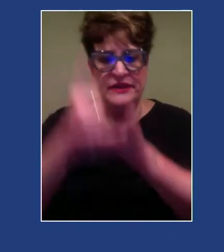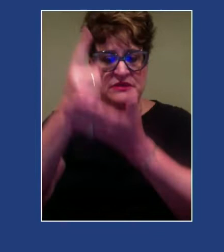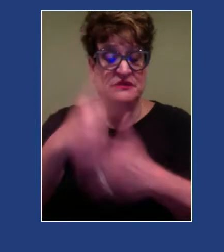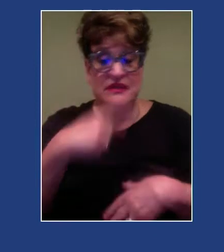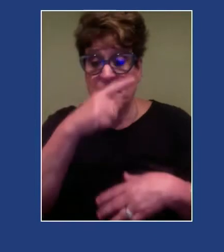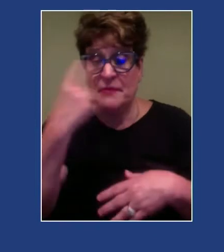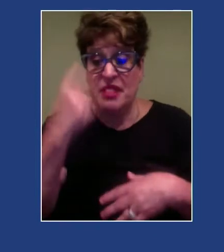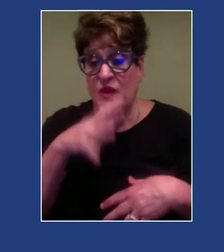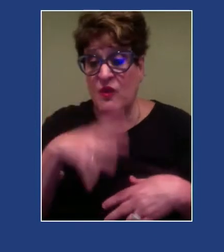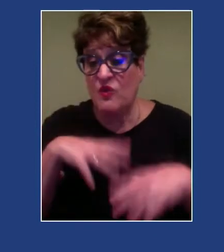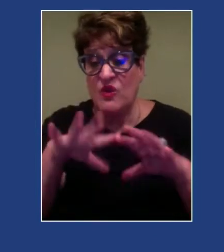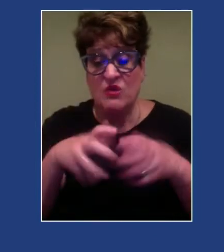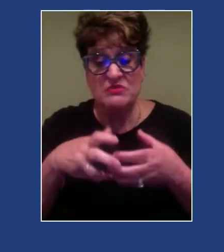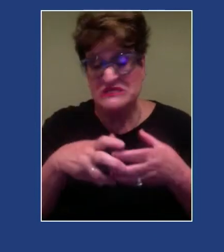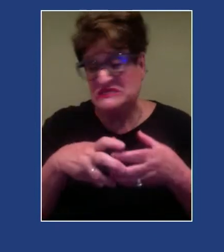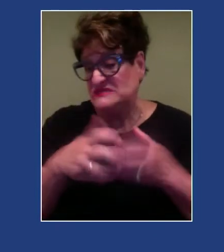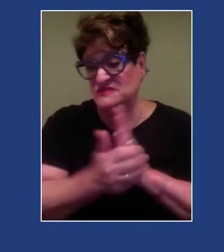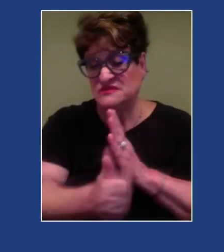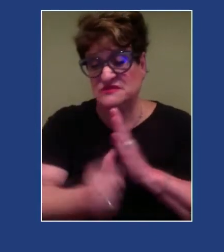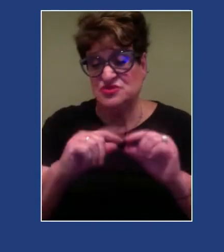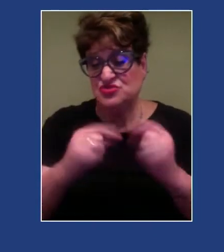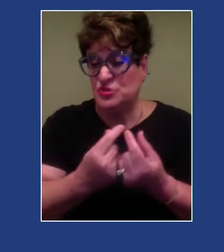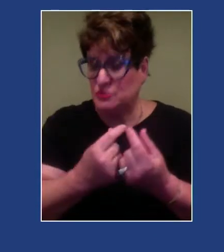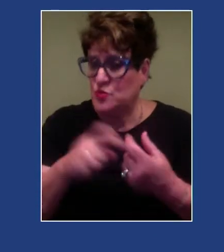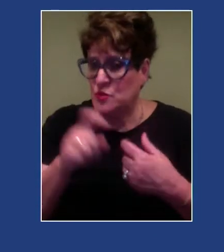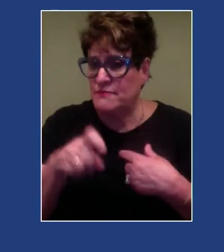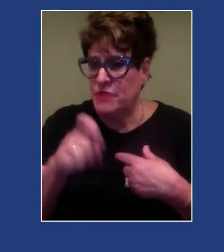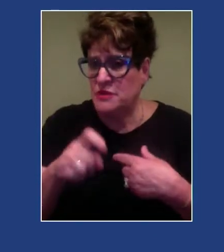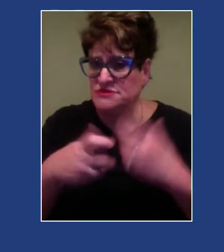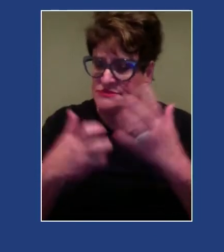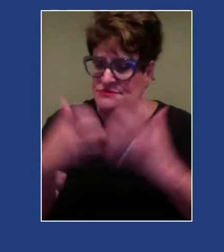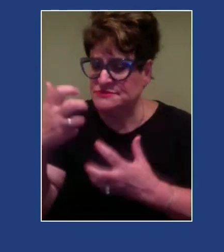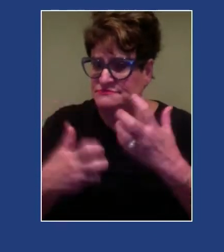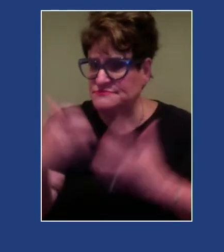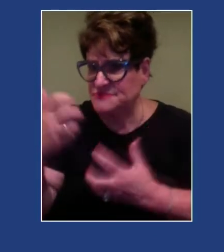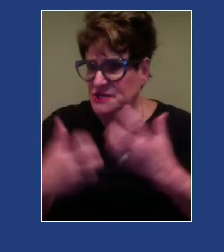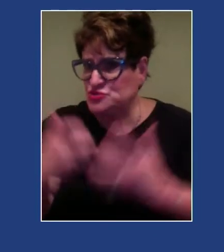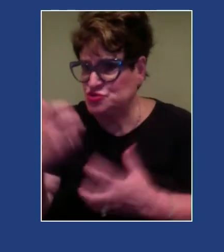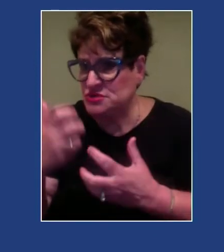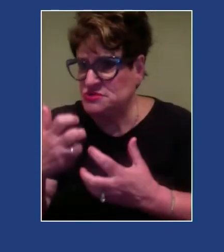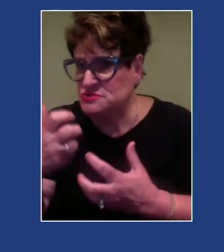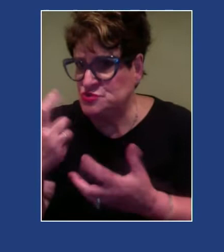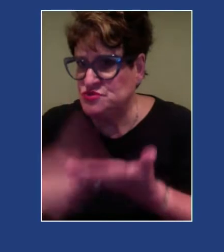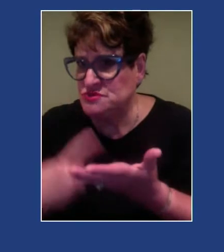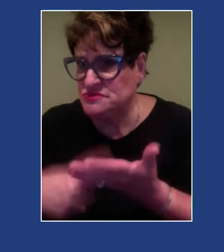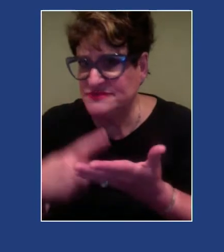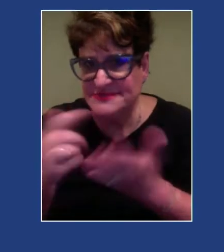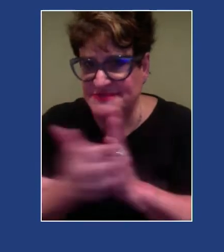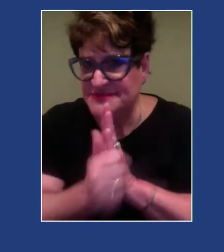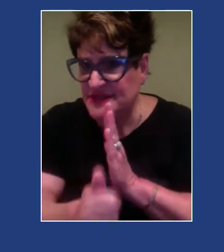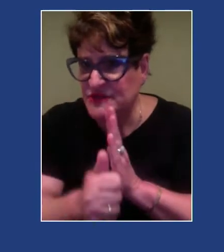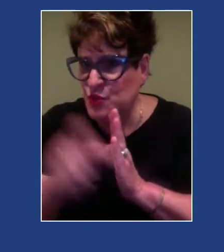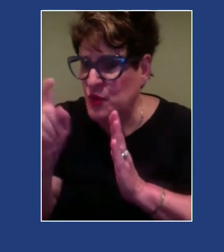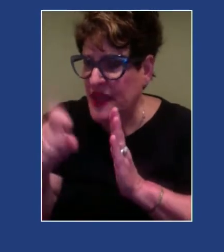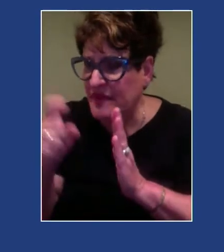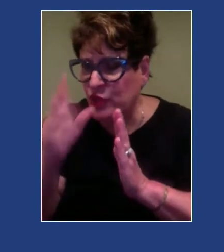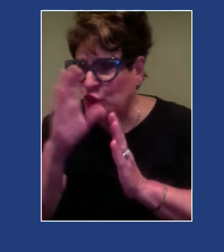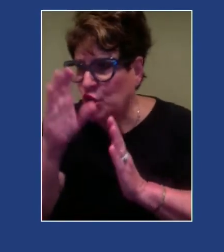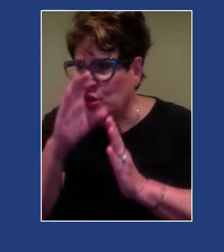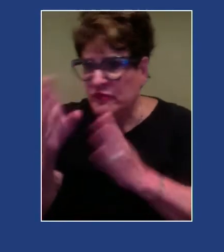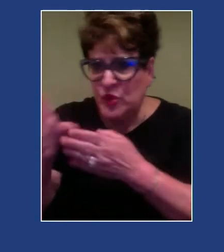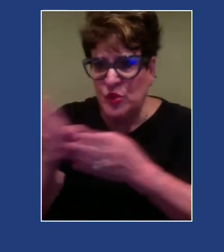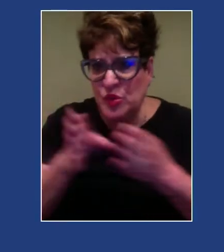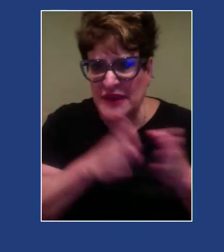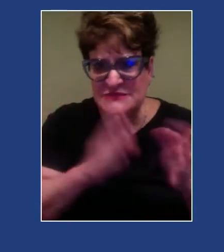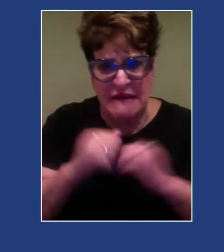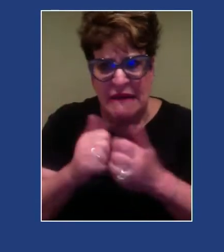DBT skills group, we have to make some adaptations when we're talking about the skills. We have to find ways to apply